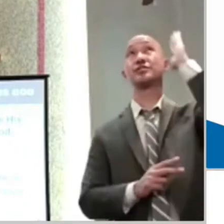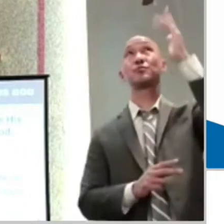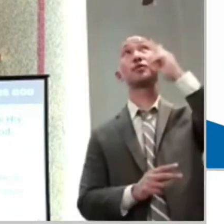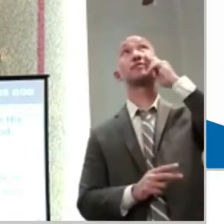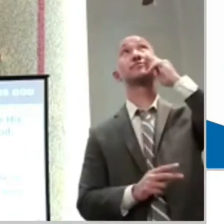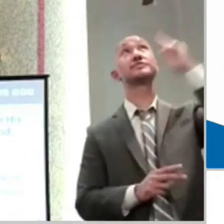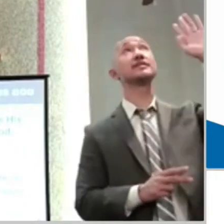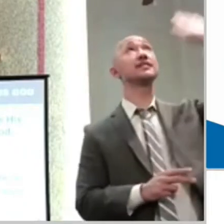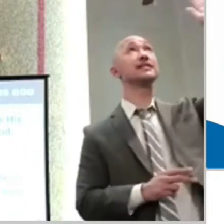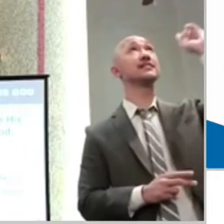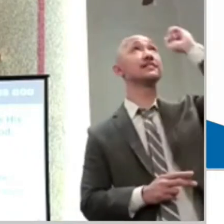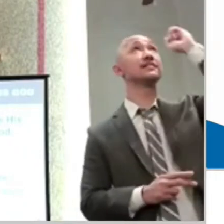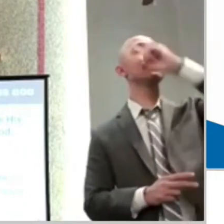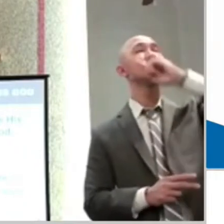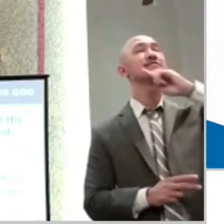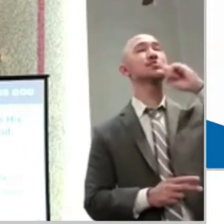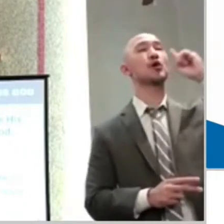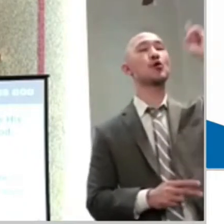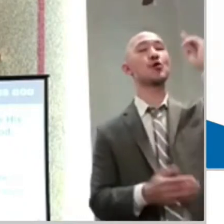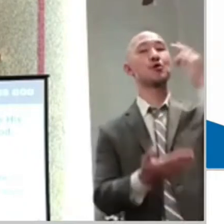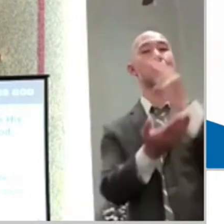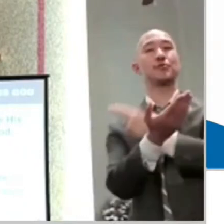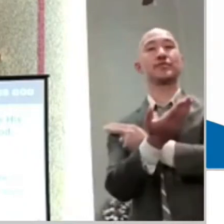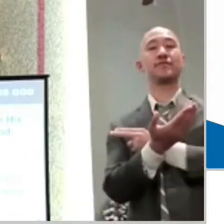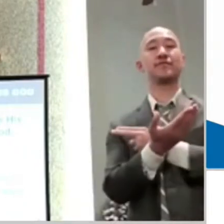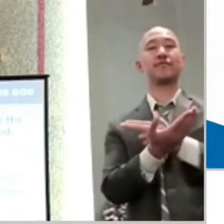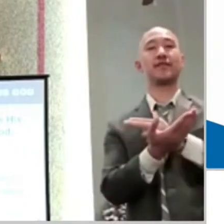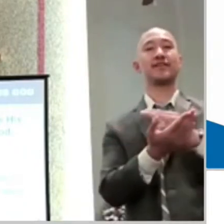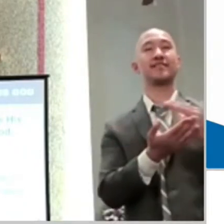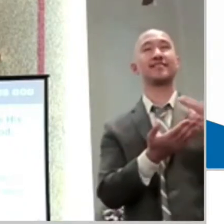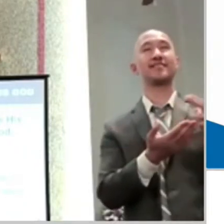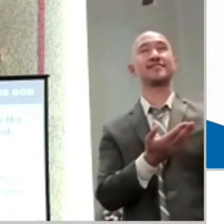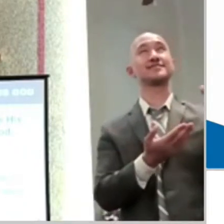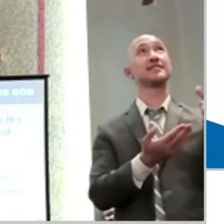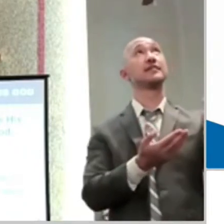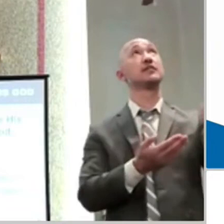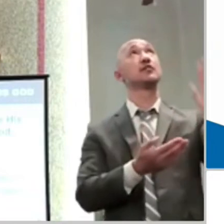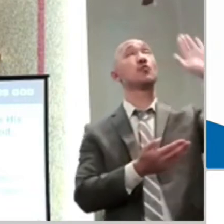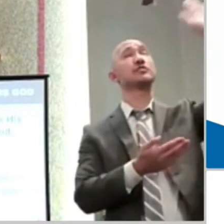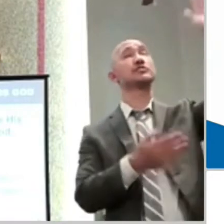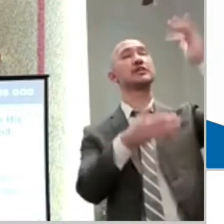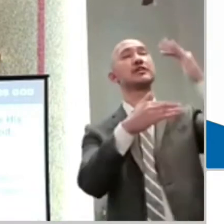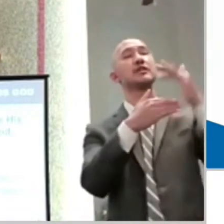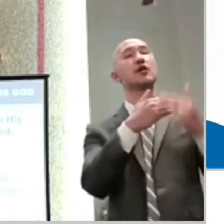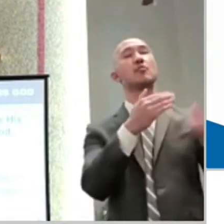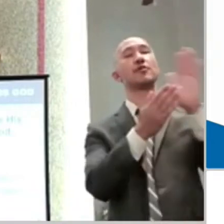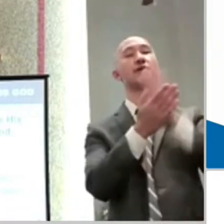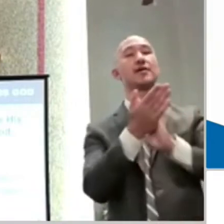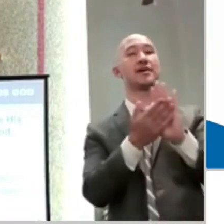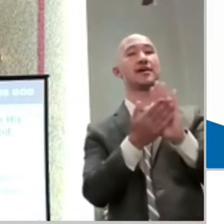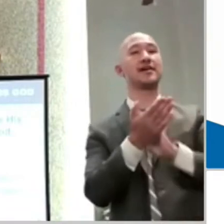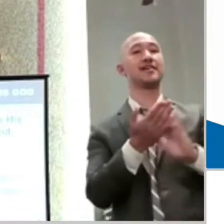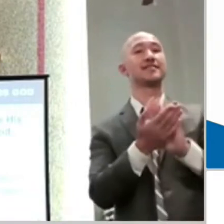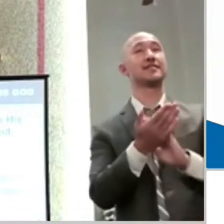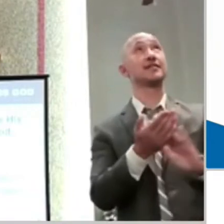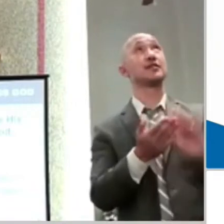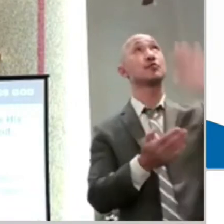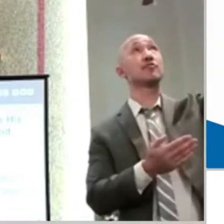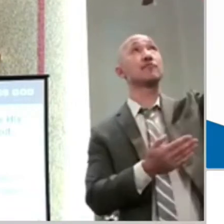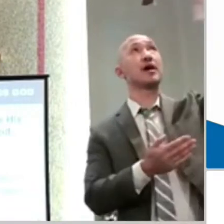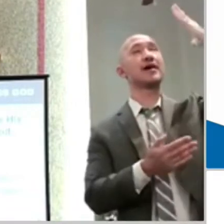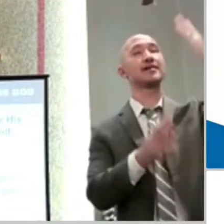righteous will see his holy face, washed in the blood,